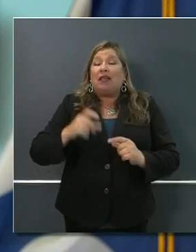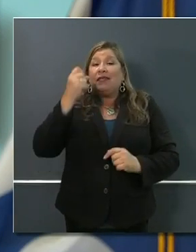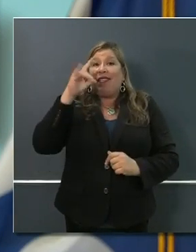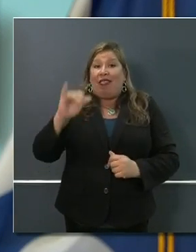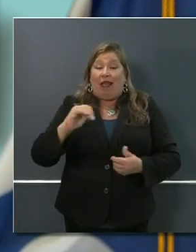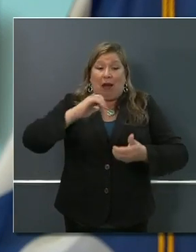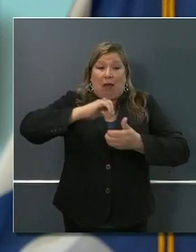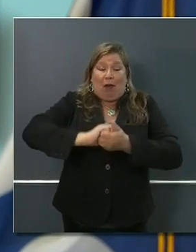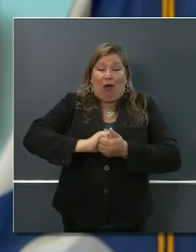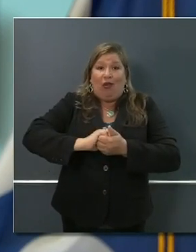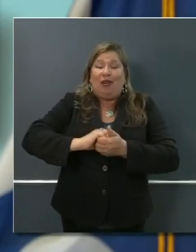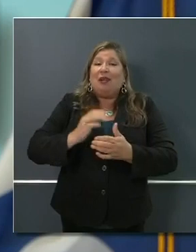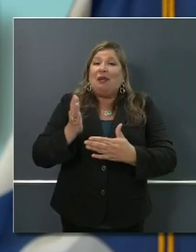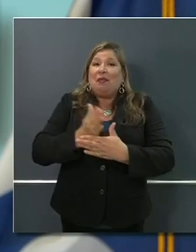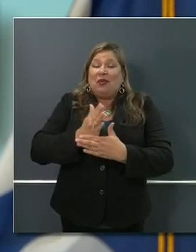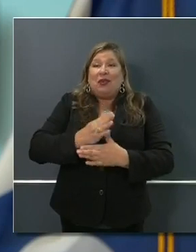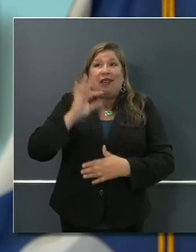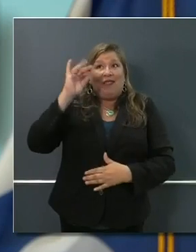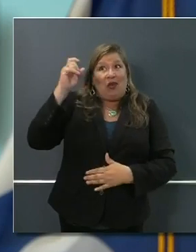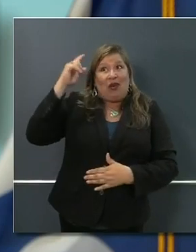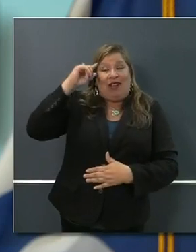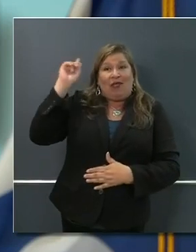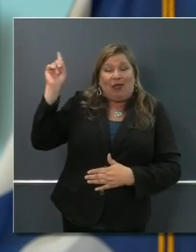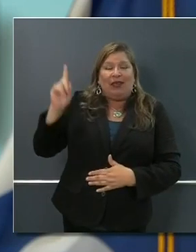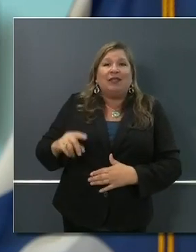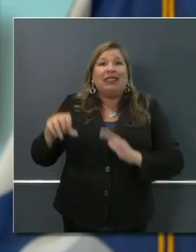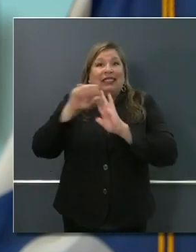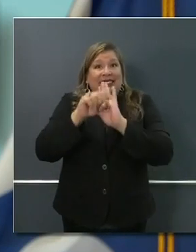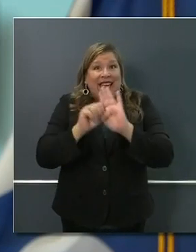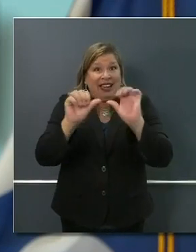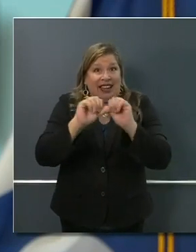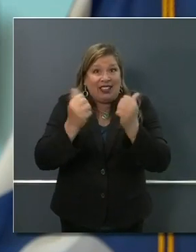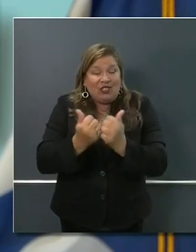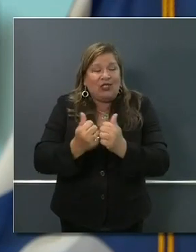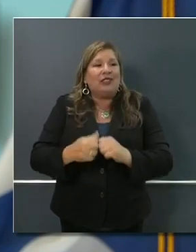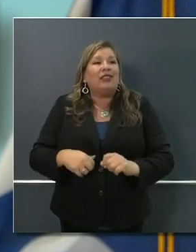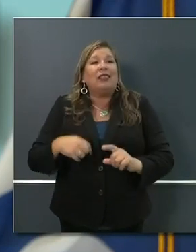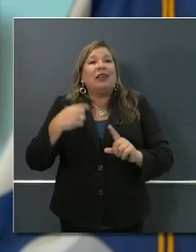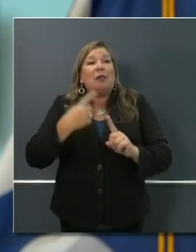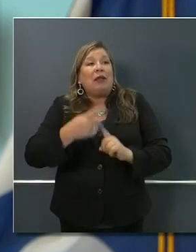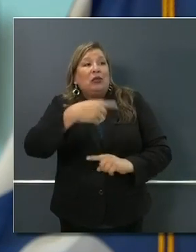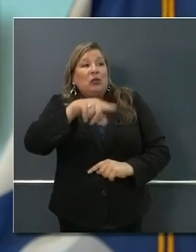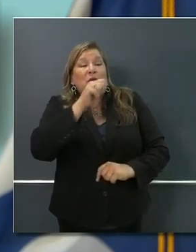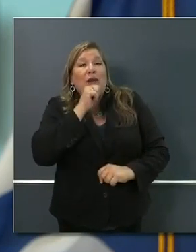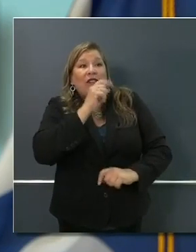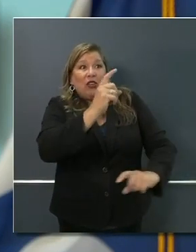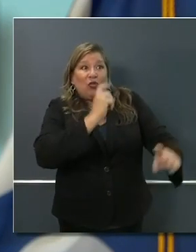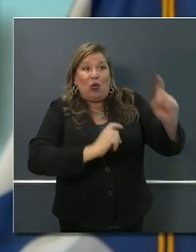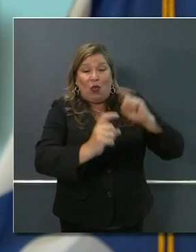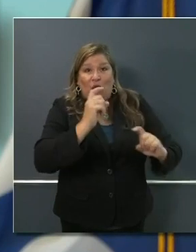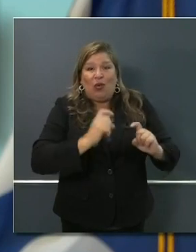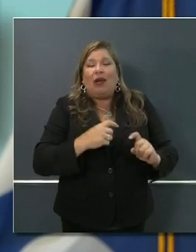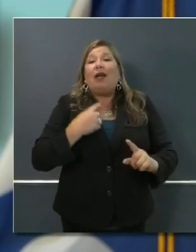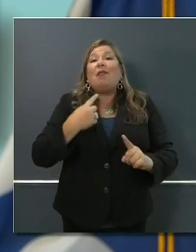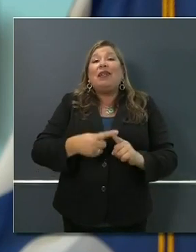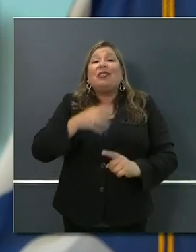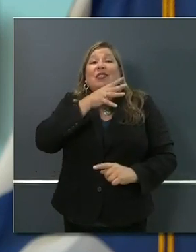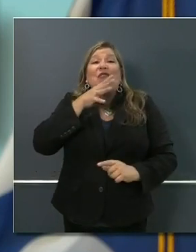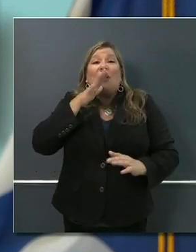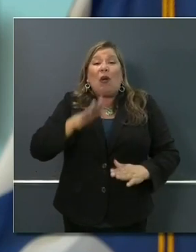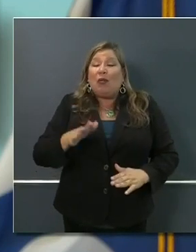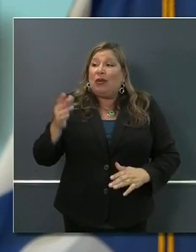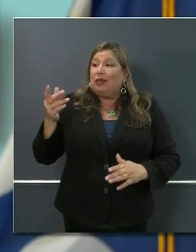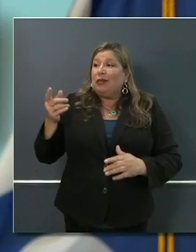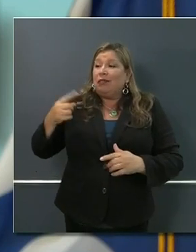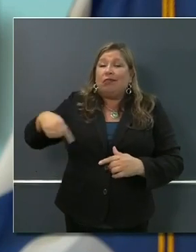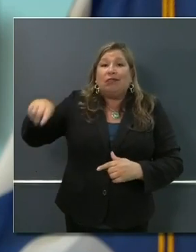our federal government, between state agencies, between philanthropy, and then our farmers and our